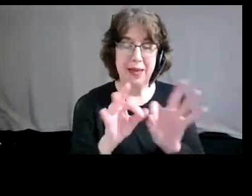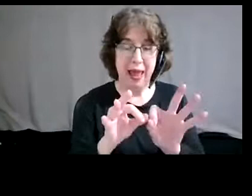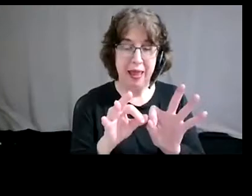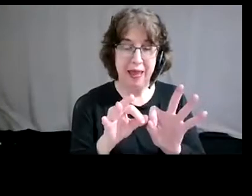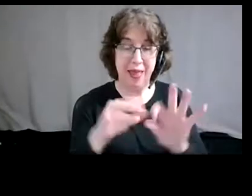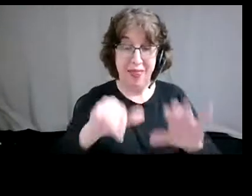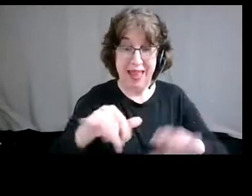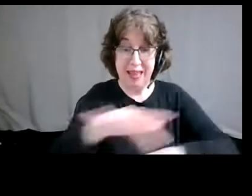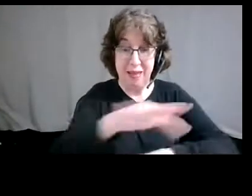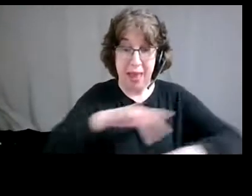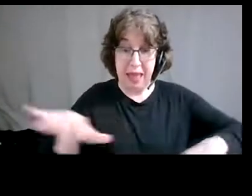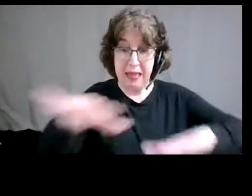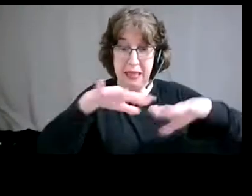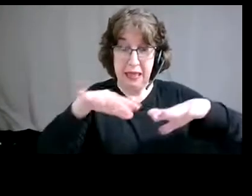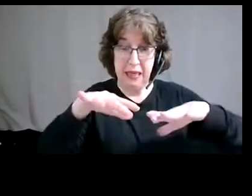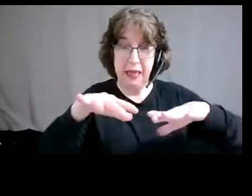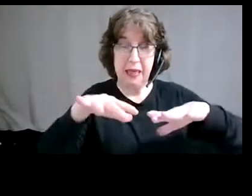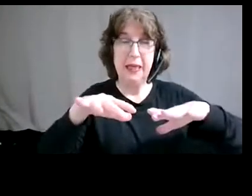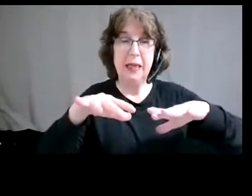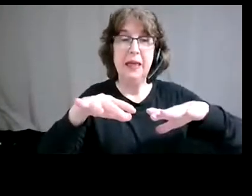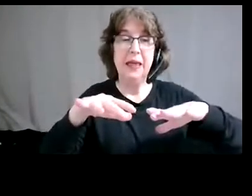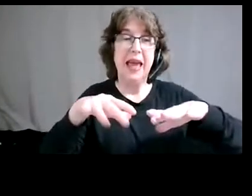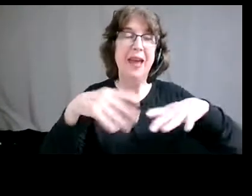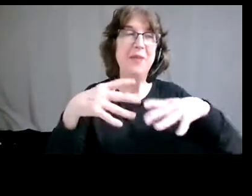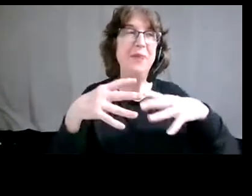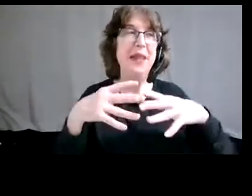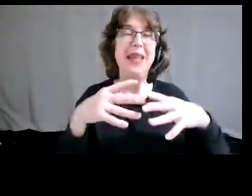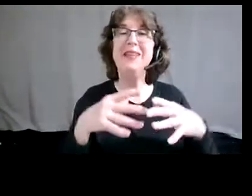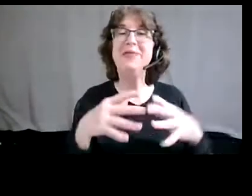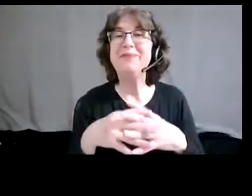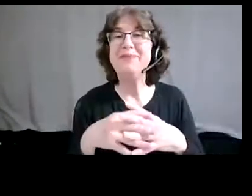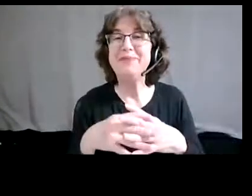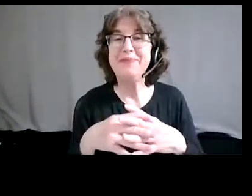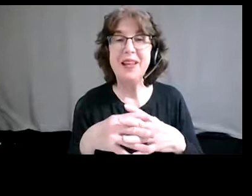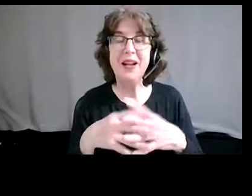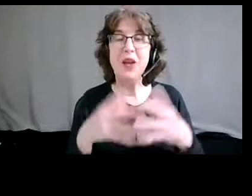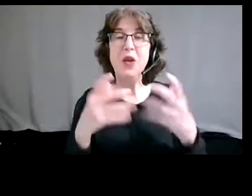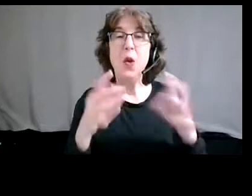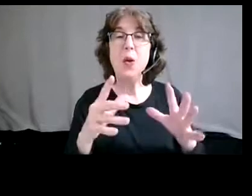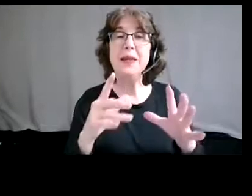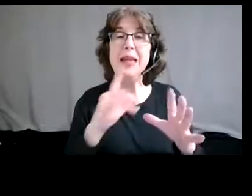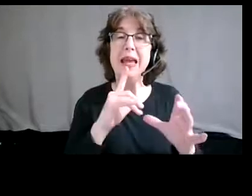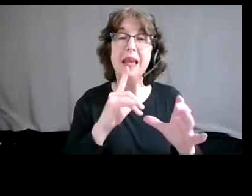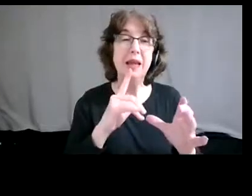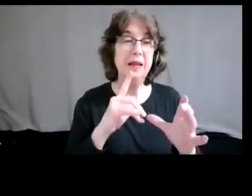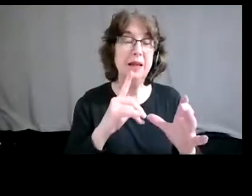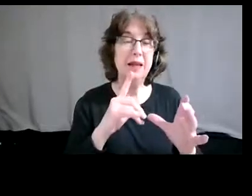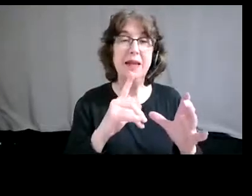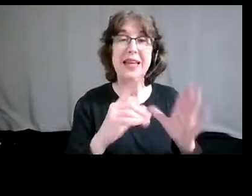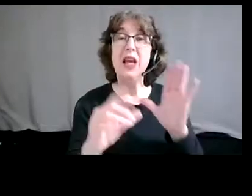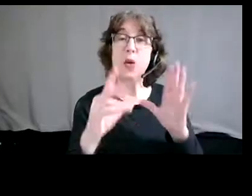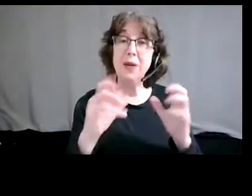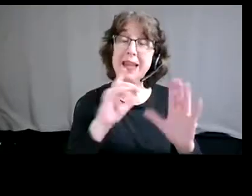zero, you know, psychiatric treatment centers, zero